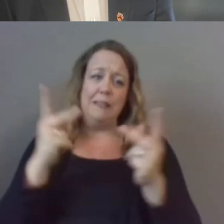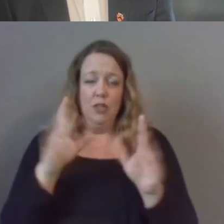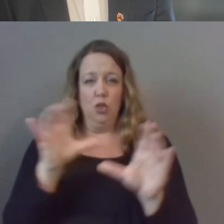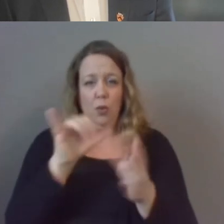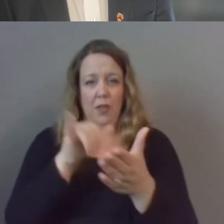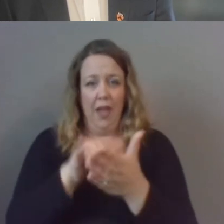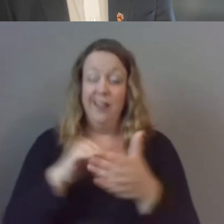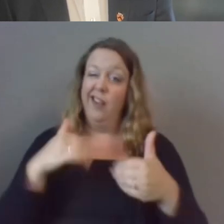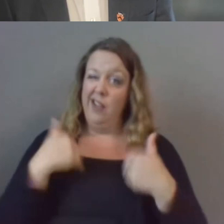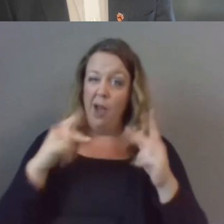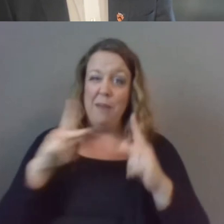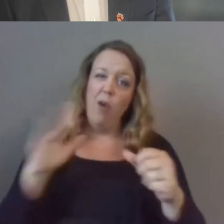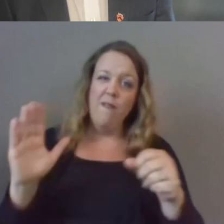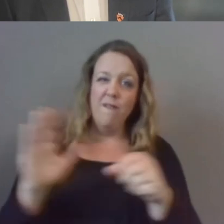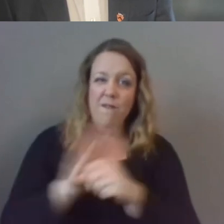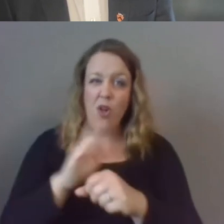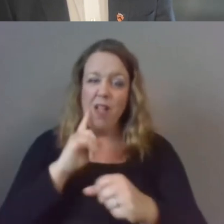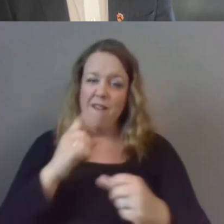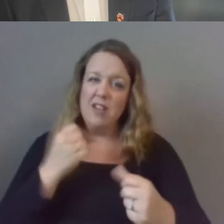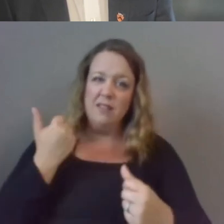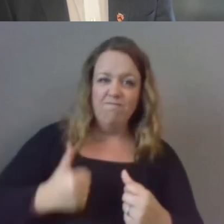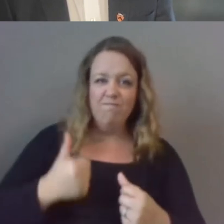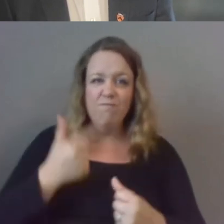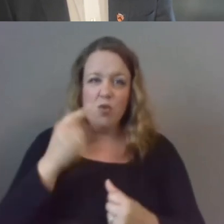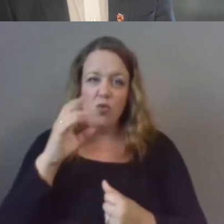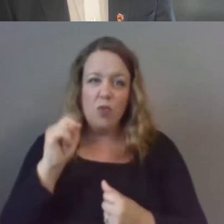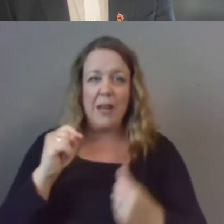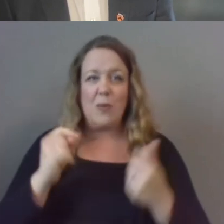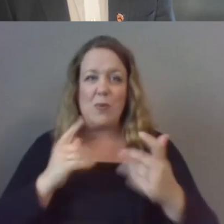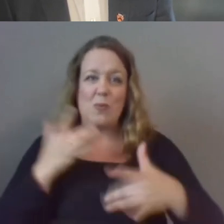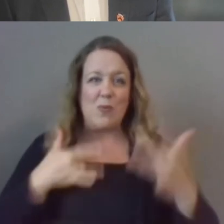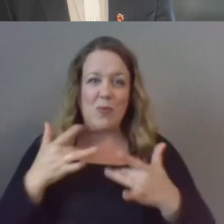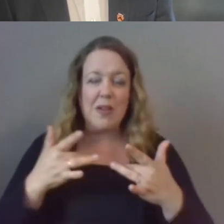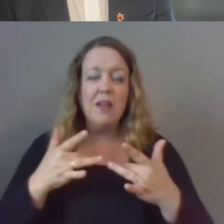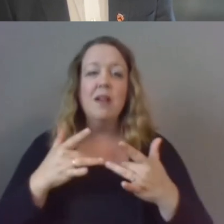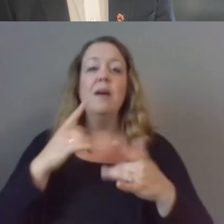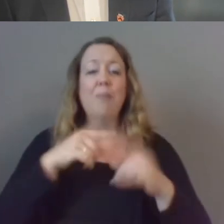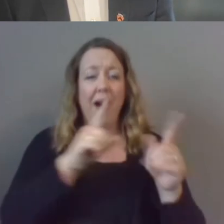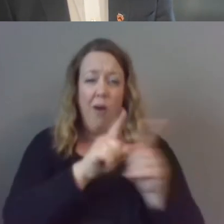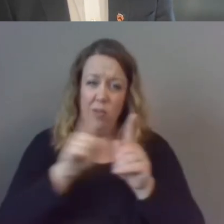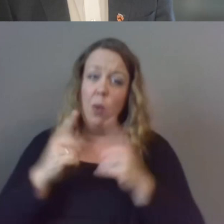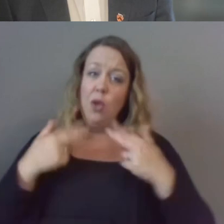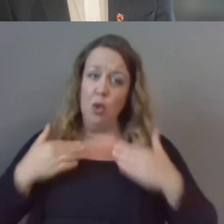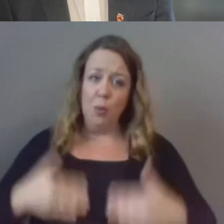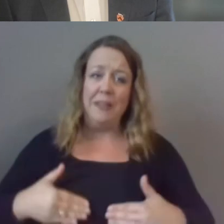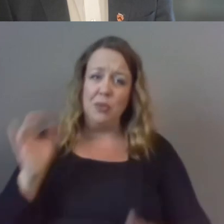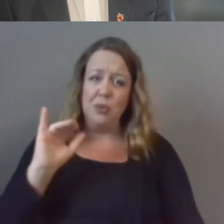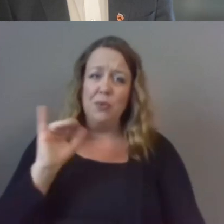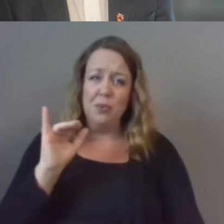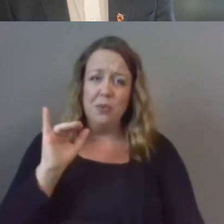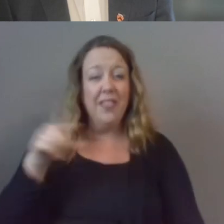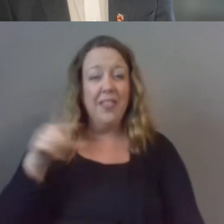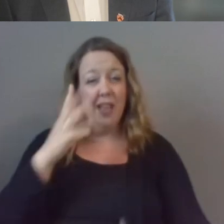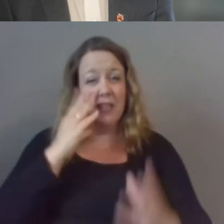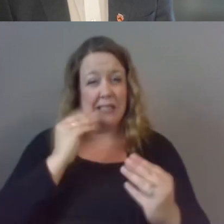grit and are seen larger than life the other side of that coin is that they're also human and they are experiencing these tragedies the same way that we are